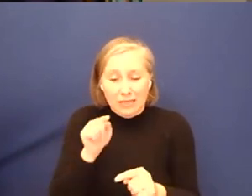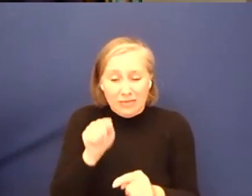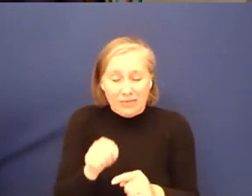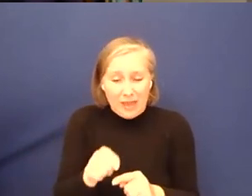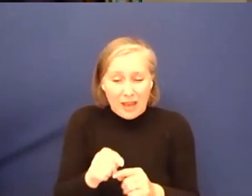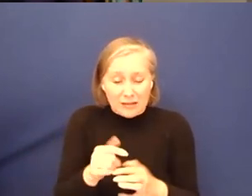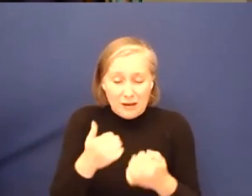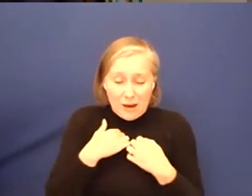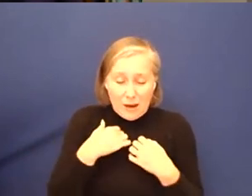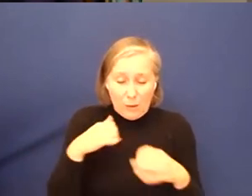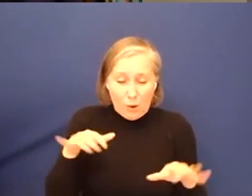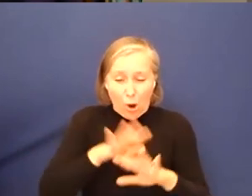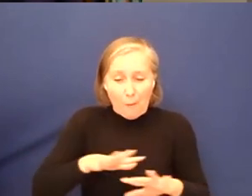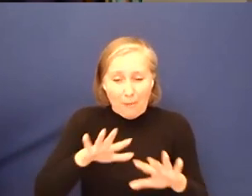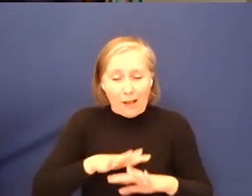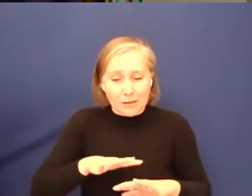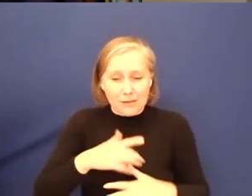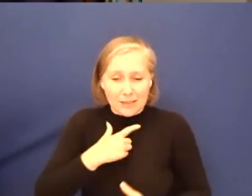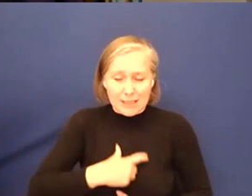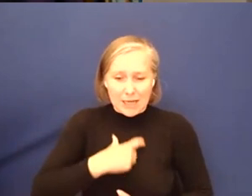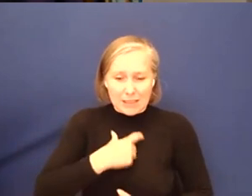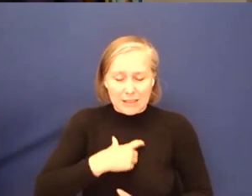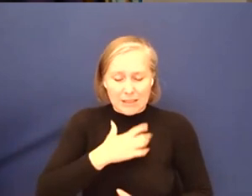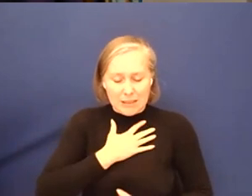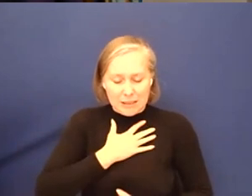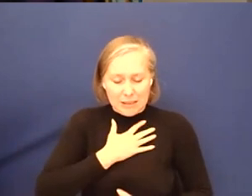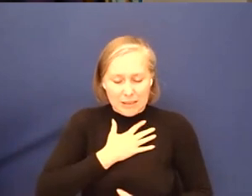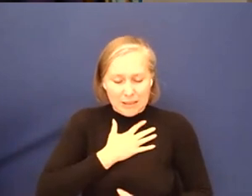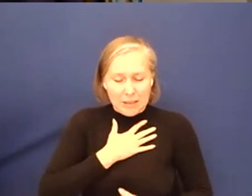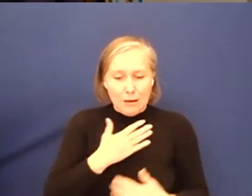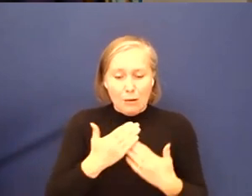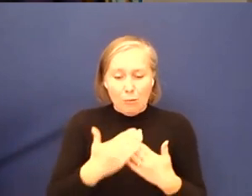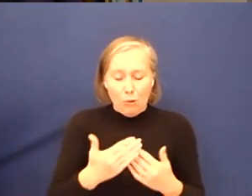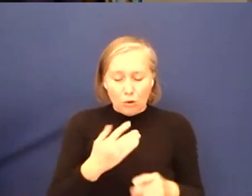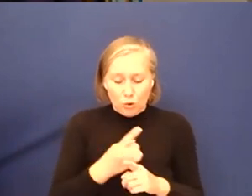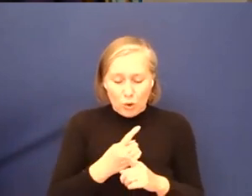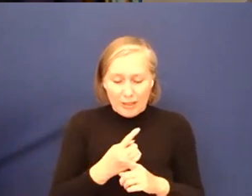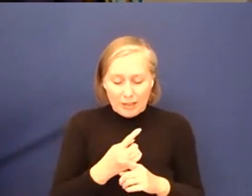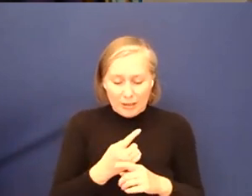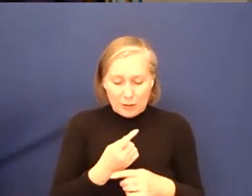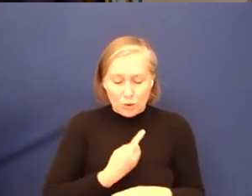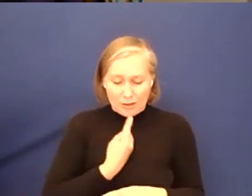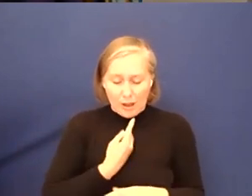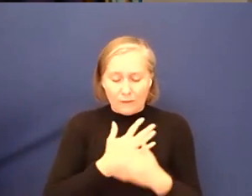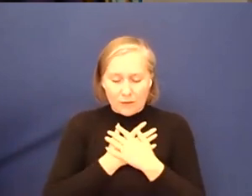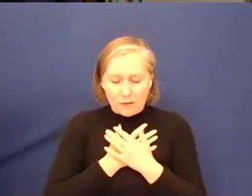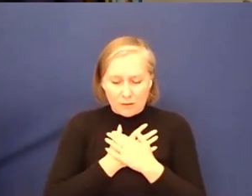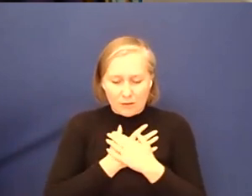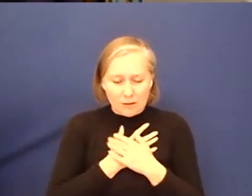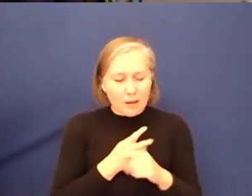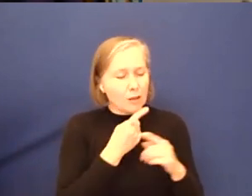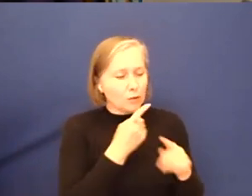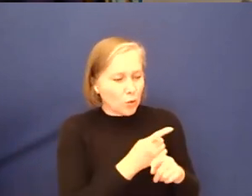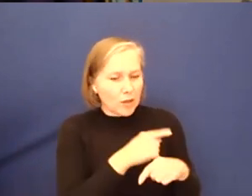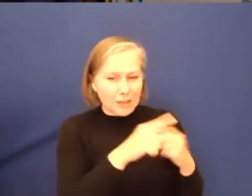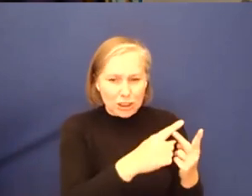our complex identities, doing more and more talking to ourselves and to each other. Because it's already been